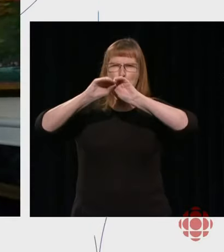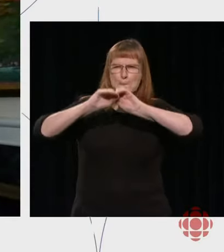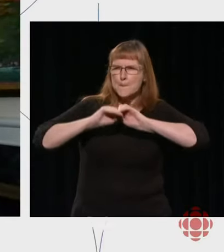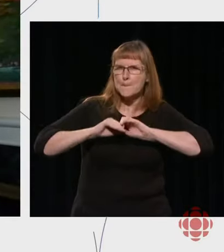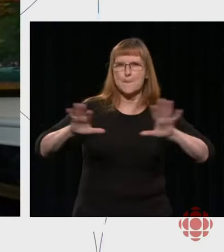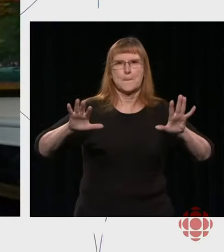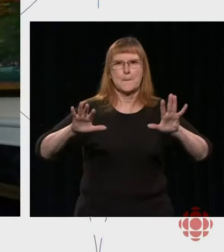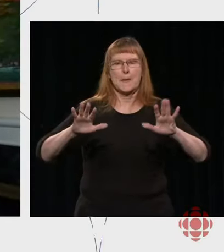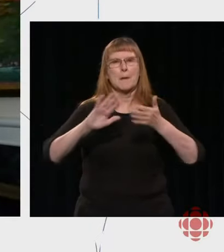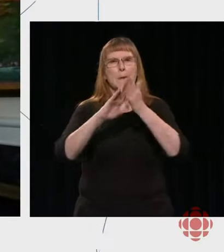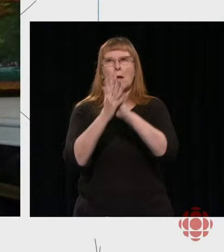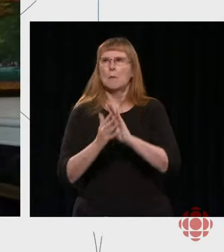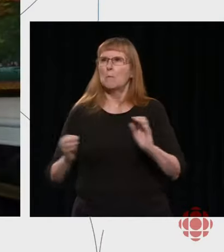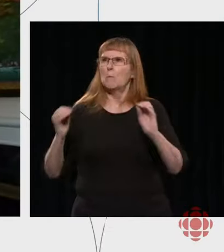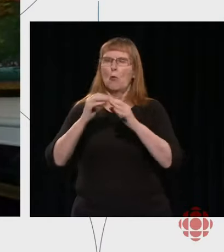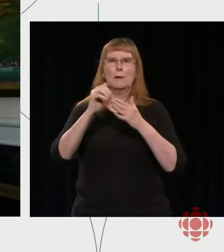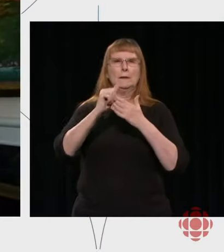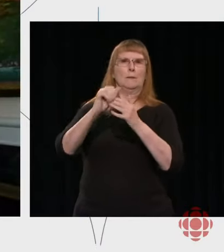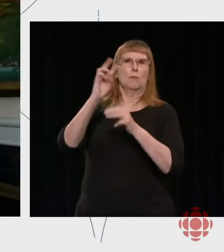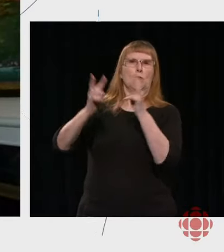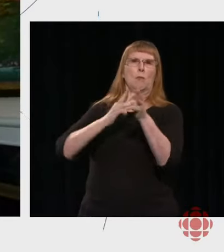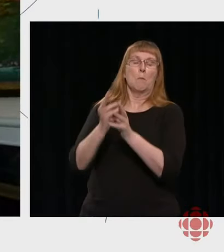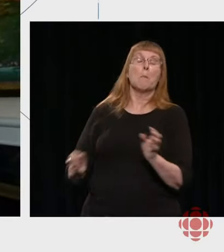continued relevance. Thank you.